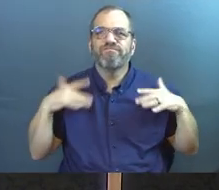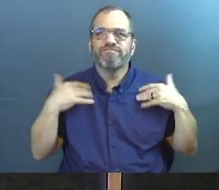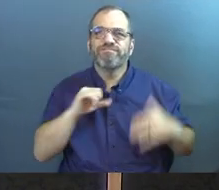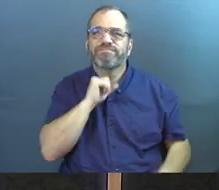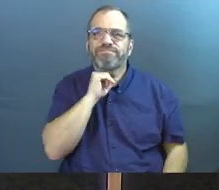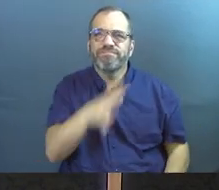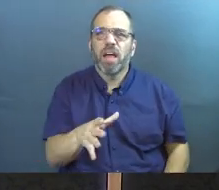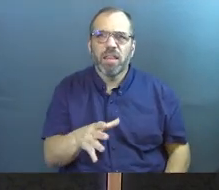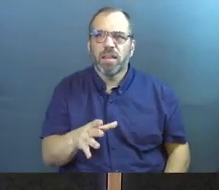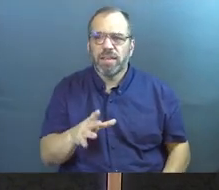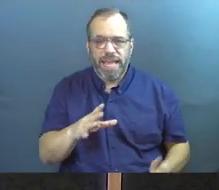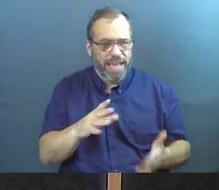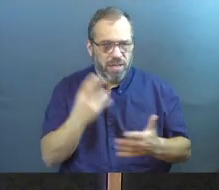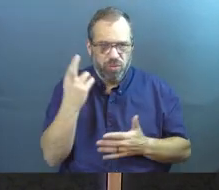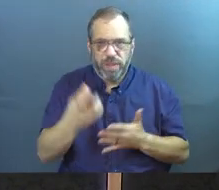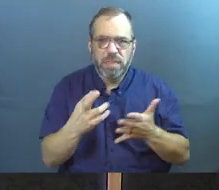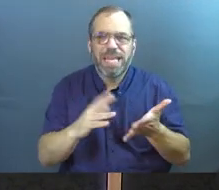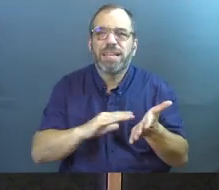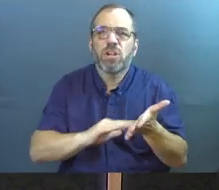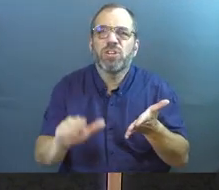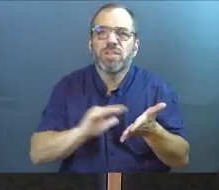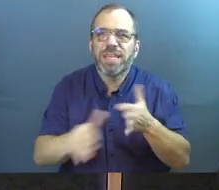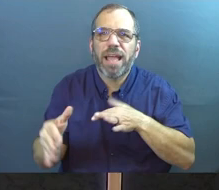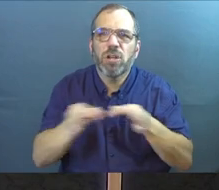It's become reason and justification.